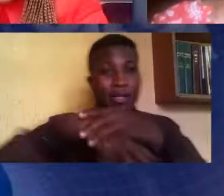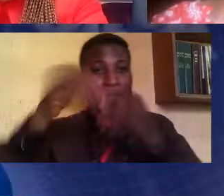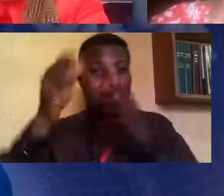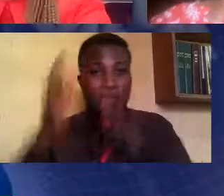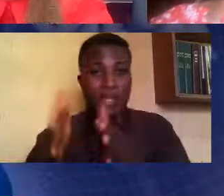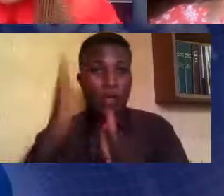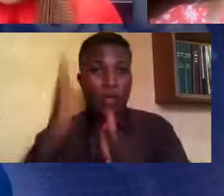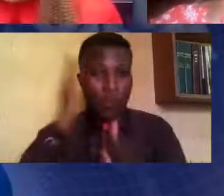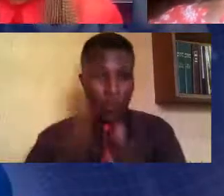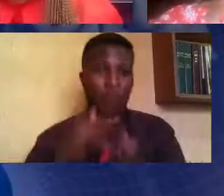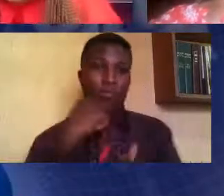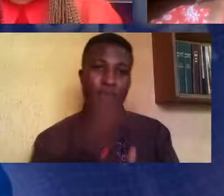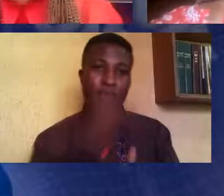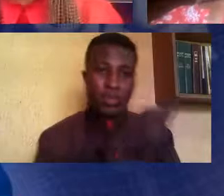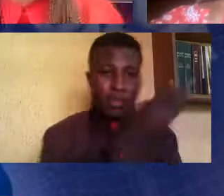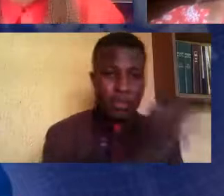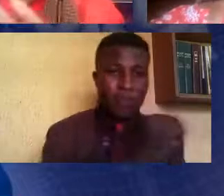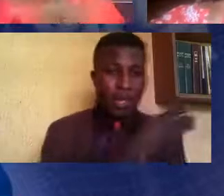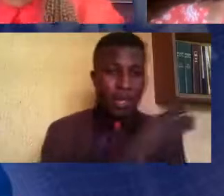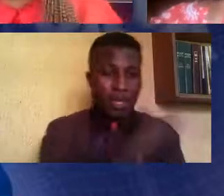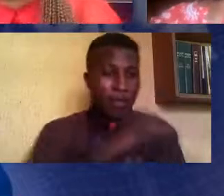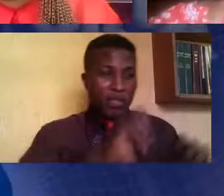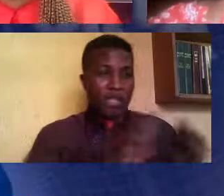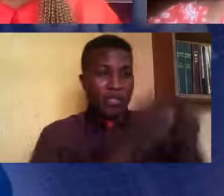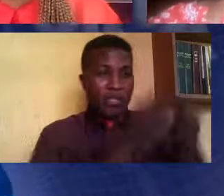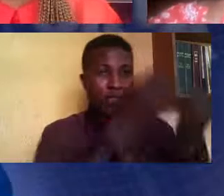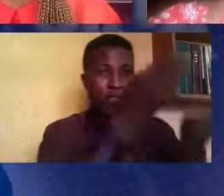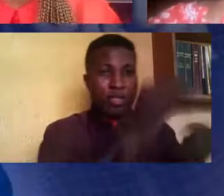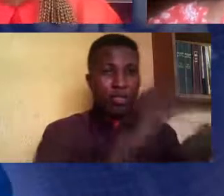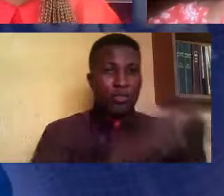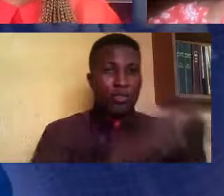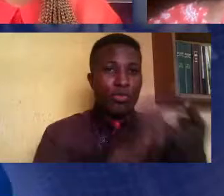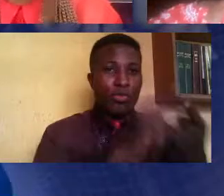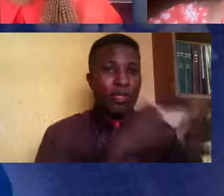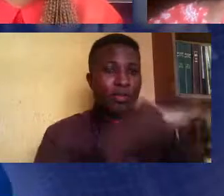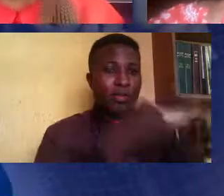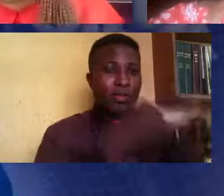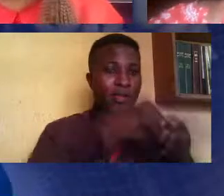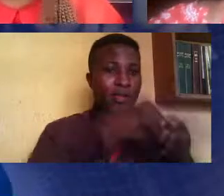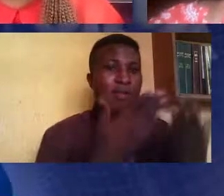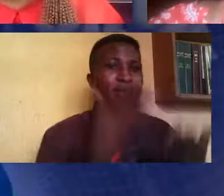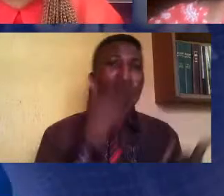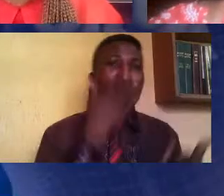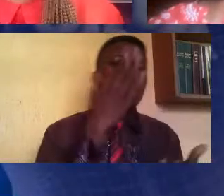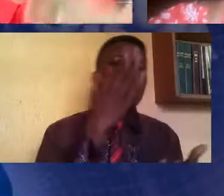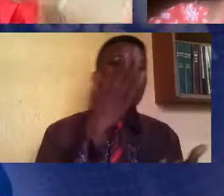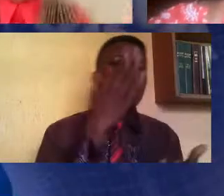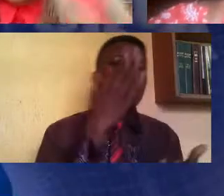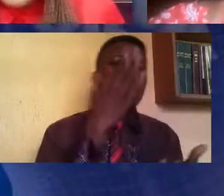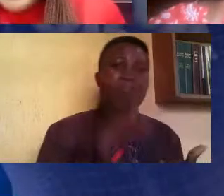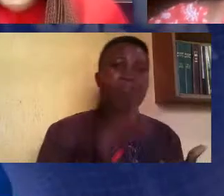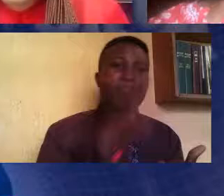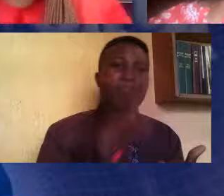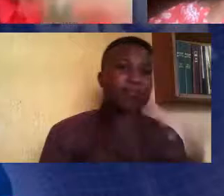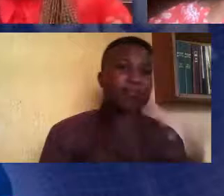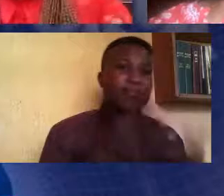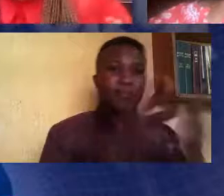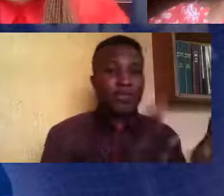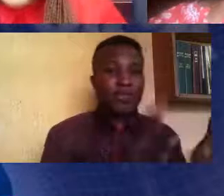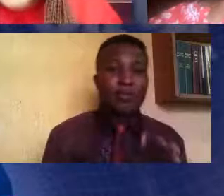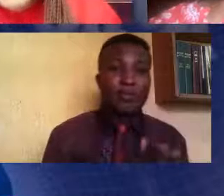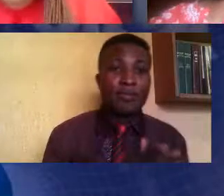negative way. So why don't you do the job yourself? There's nothing to shy away from. I said, my kids are half toddlers. They call the penis the